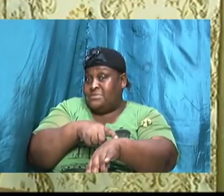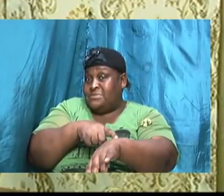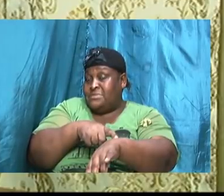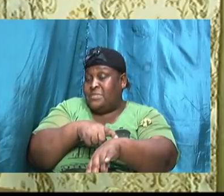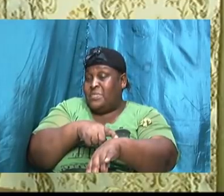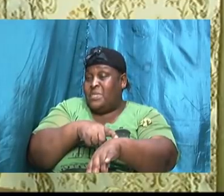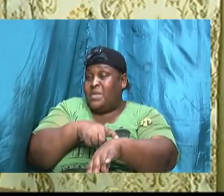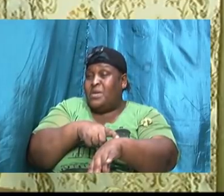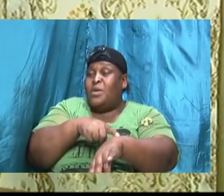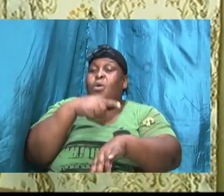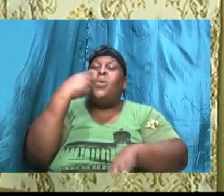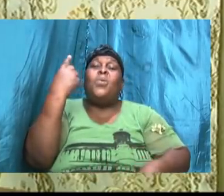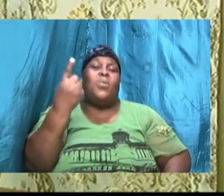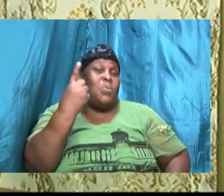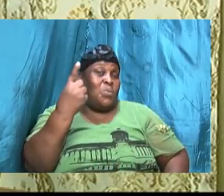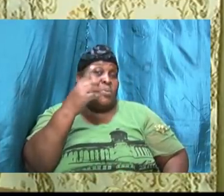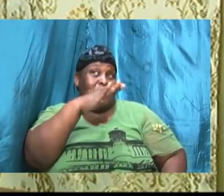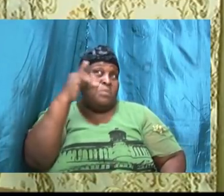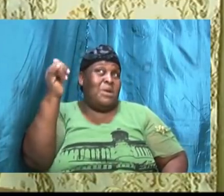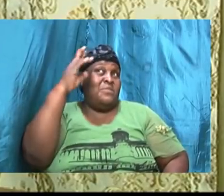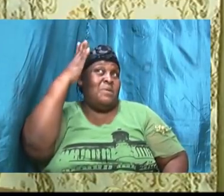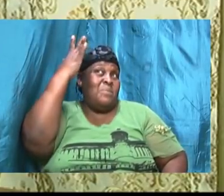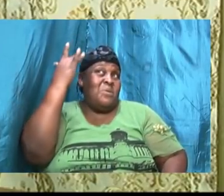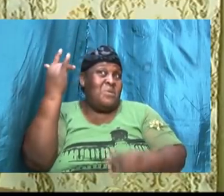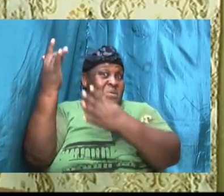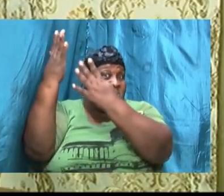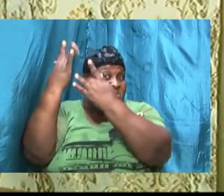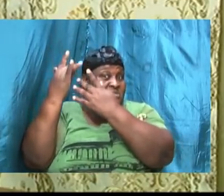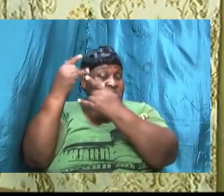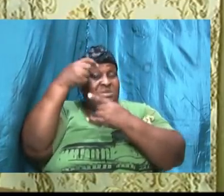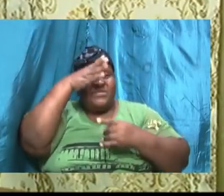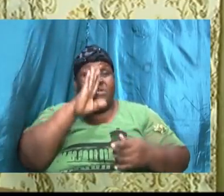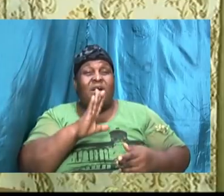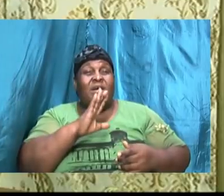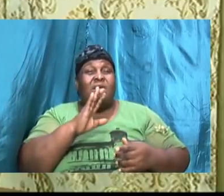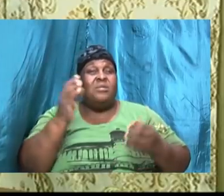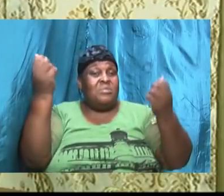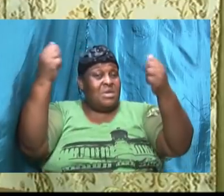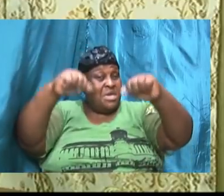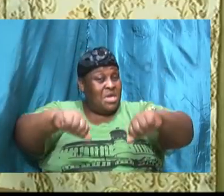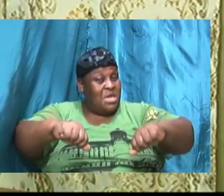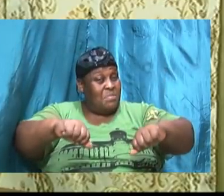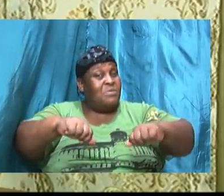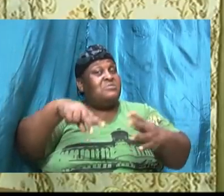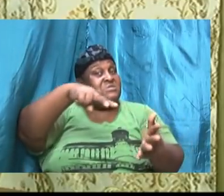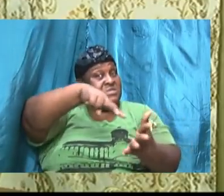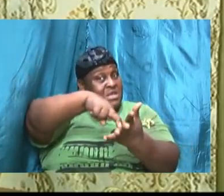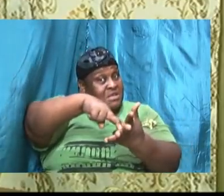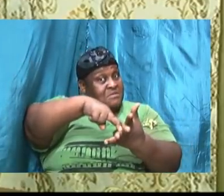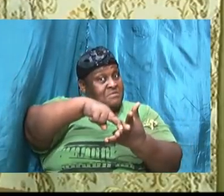and it's only by the mercies of God that we are going to be able to stand up and say Lord,